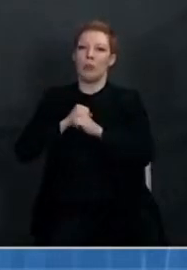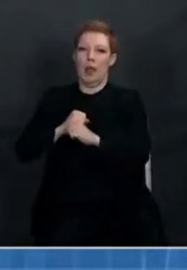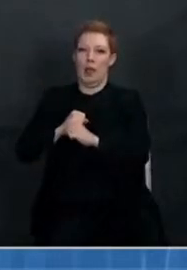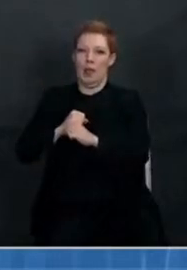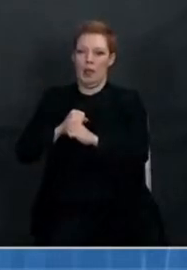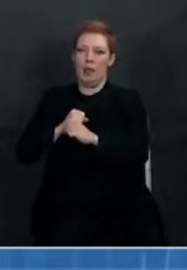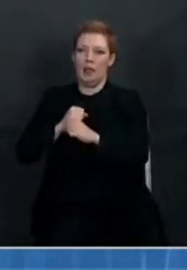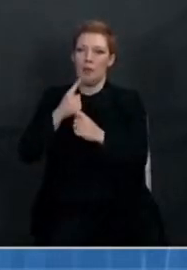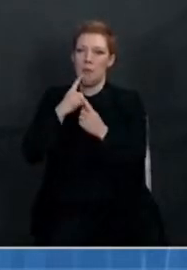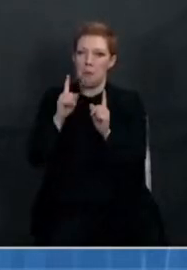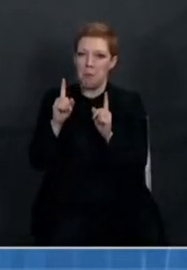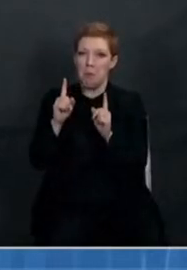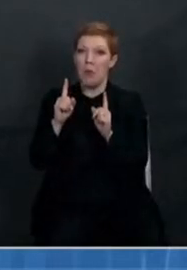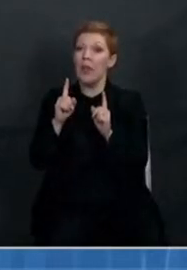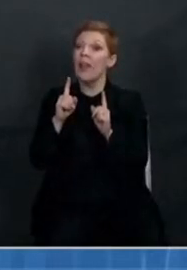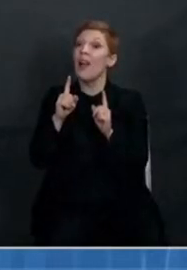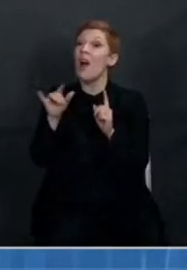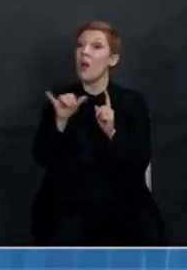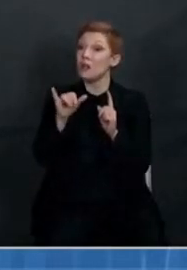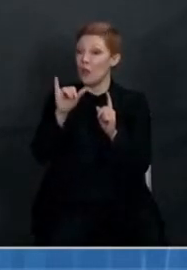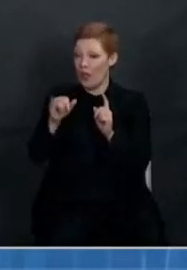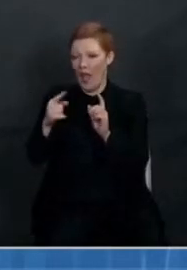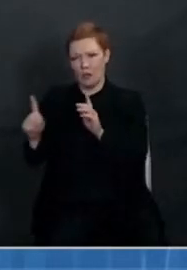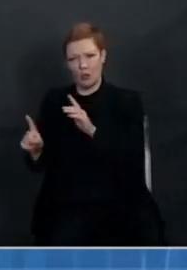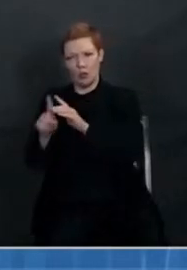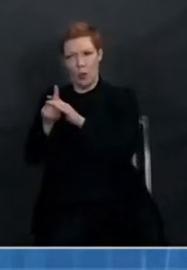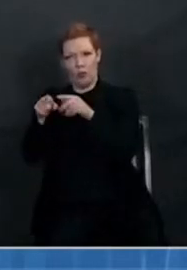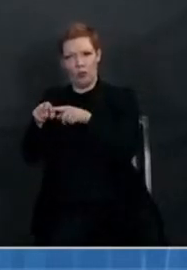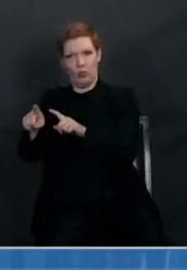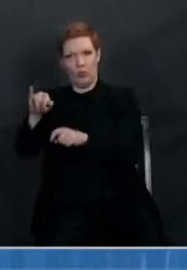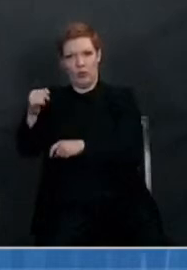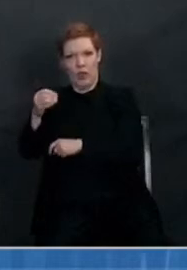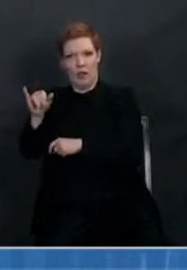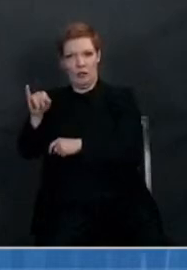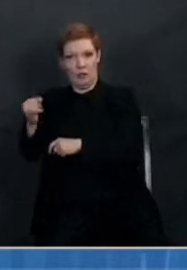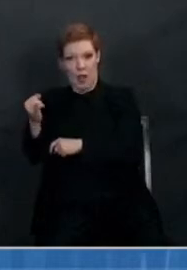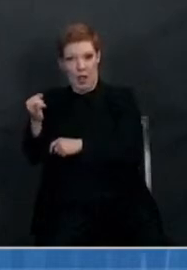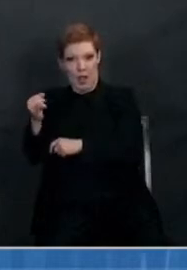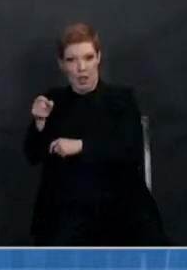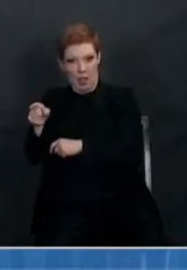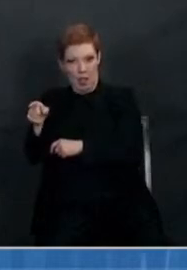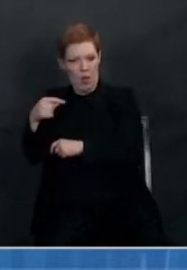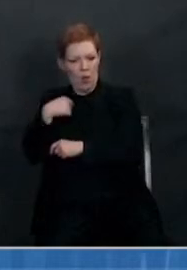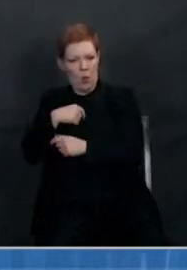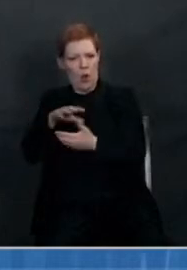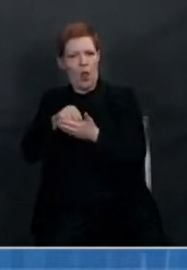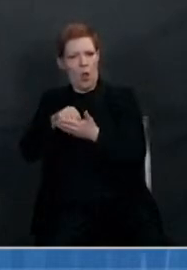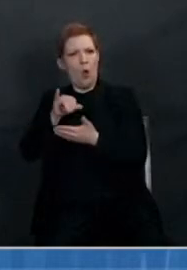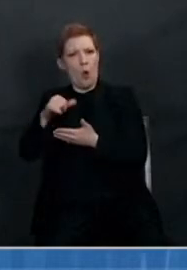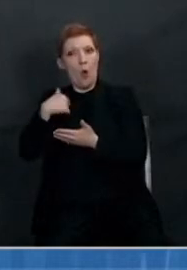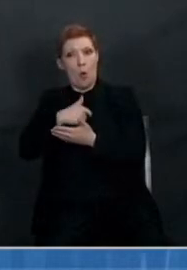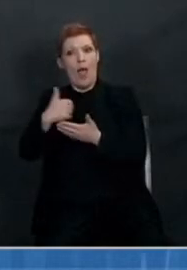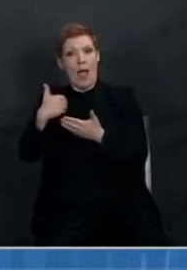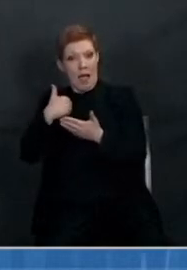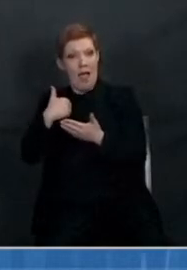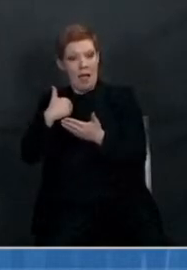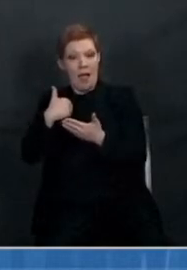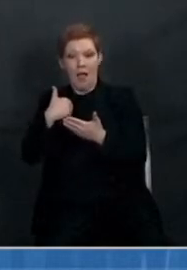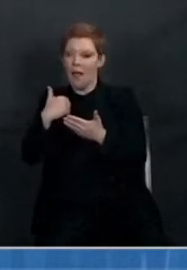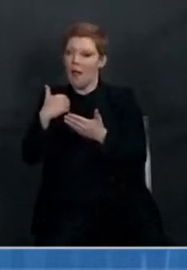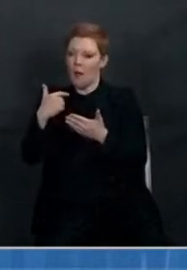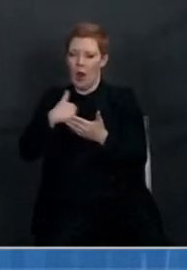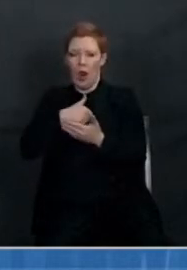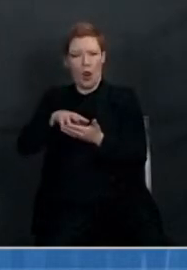in the J&J trial. So we're learning not only that we have more vaccines, but we're learning about the